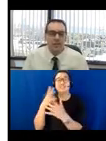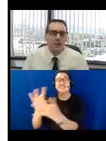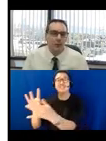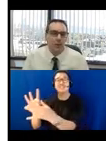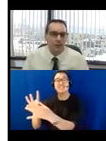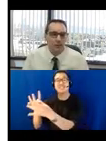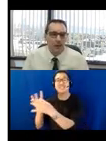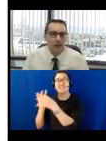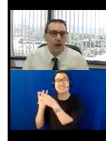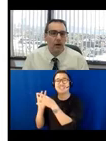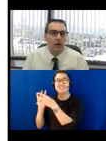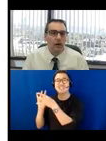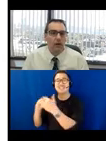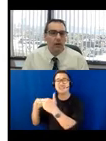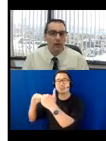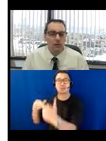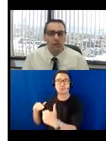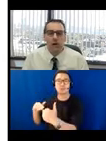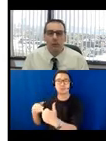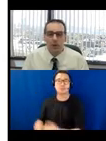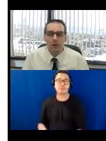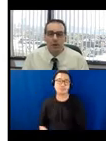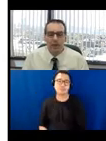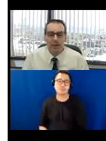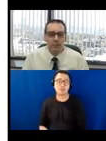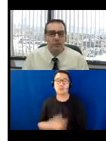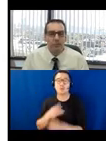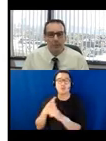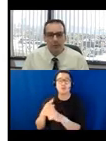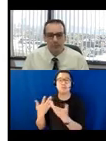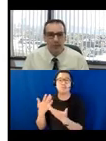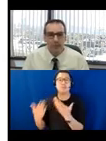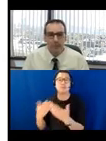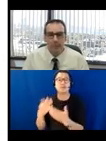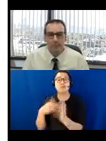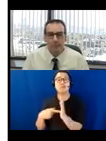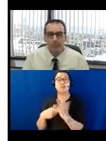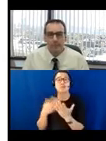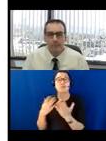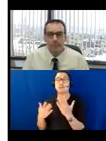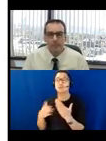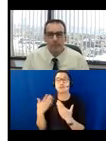that the chain separators are not too far apart that a cane sweep would identify it.